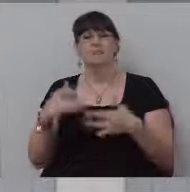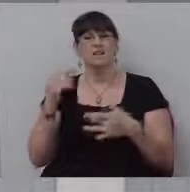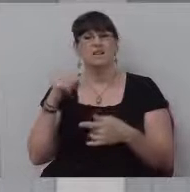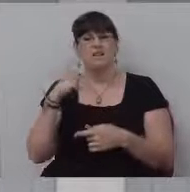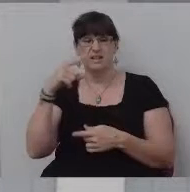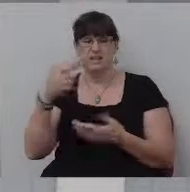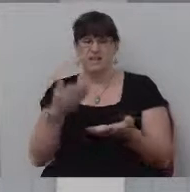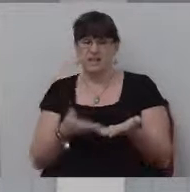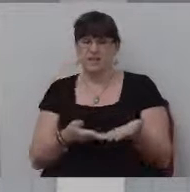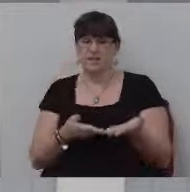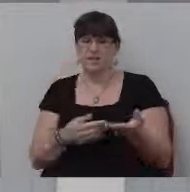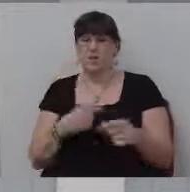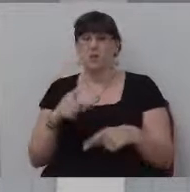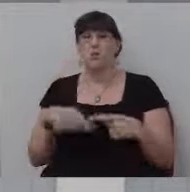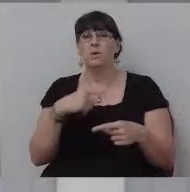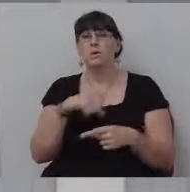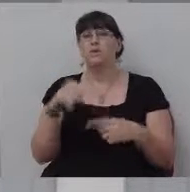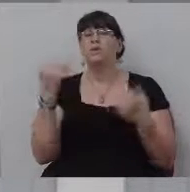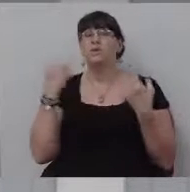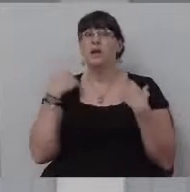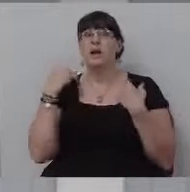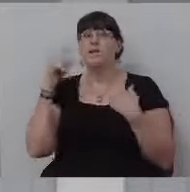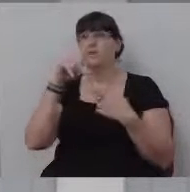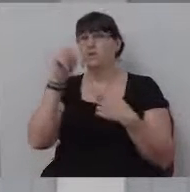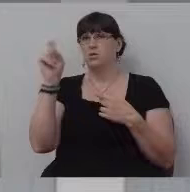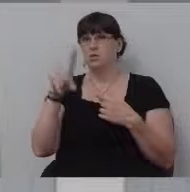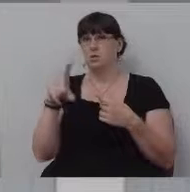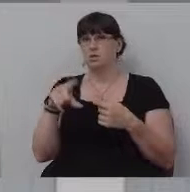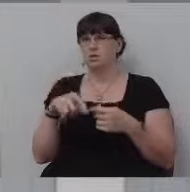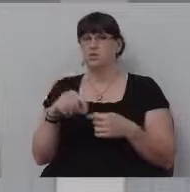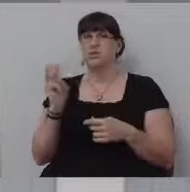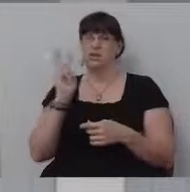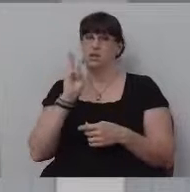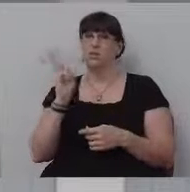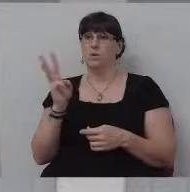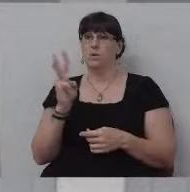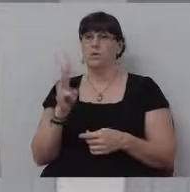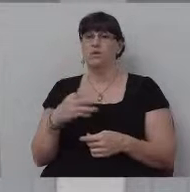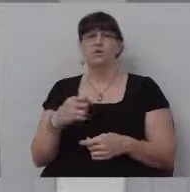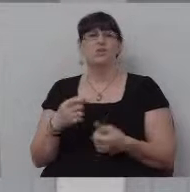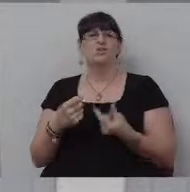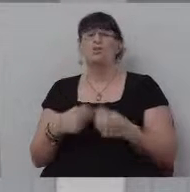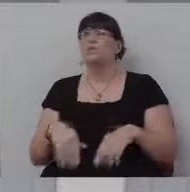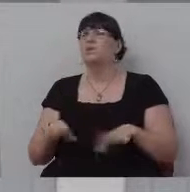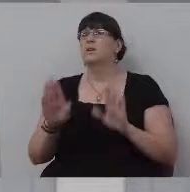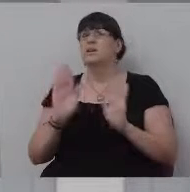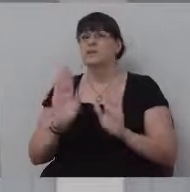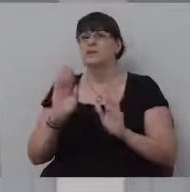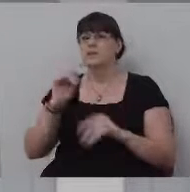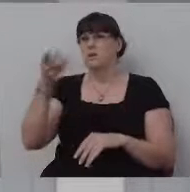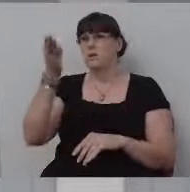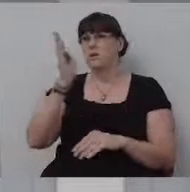to say whenever, listen, here's the thing, whenever you have questions and you're going to have them, don't give up on God.